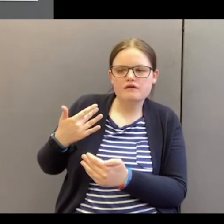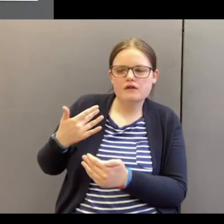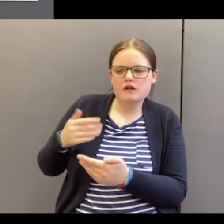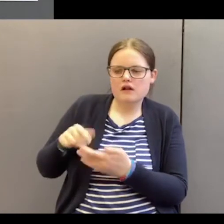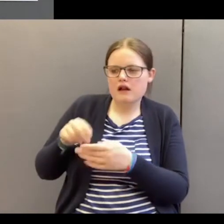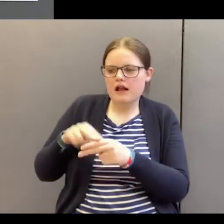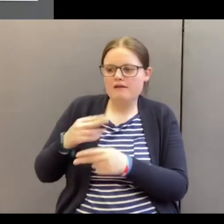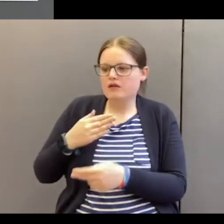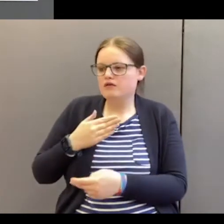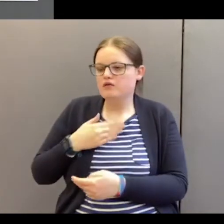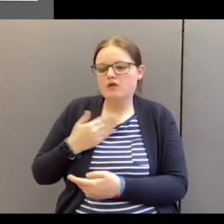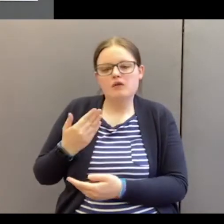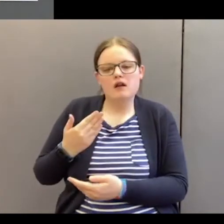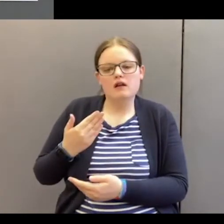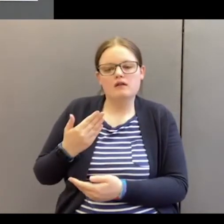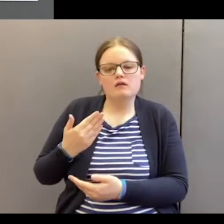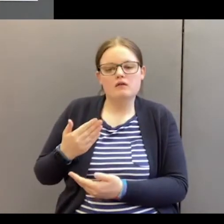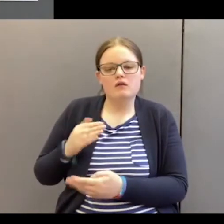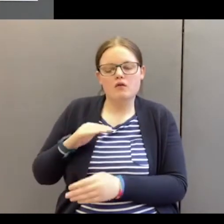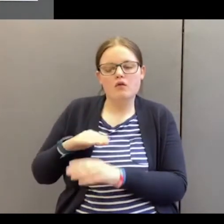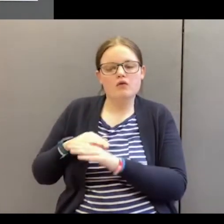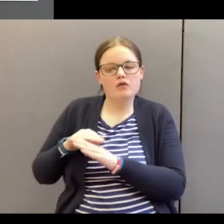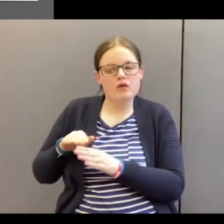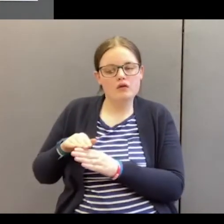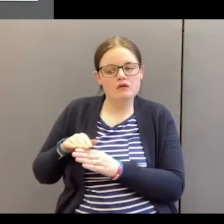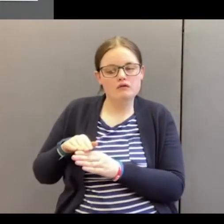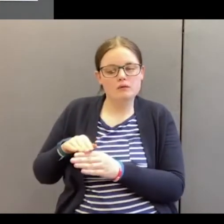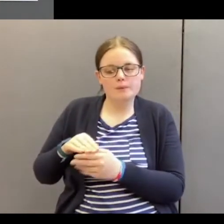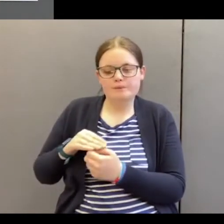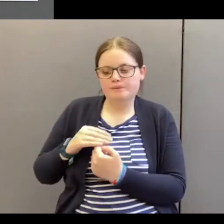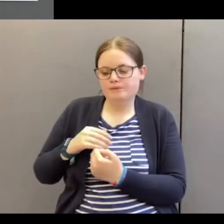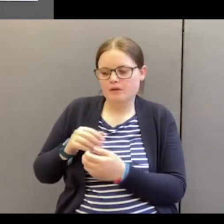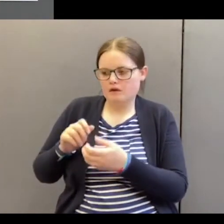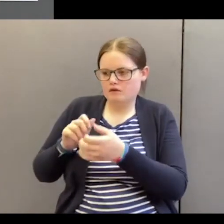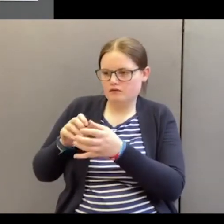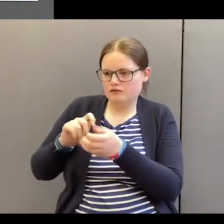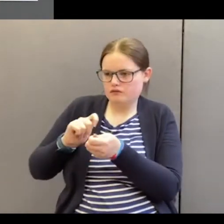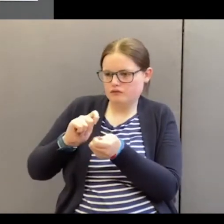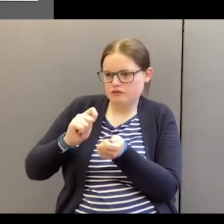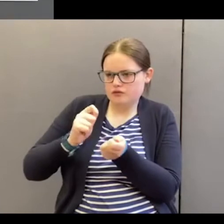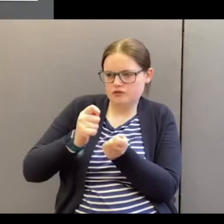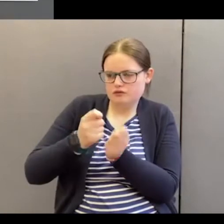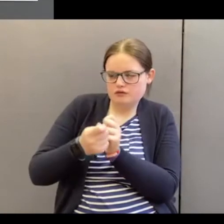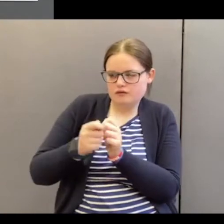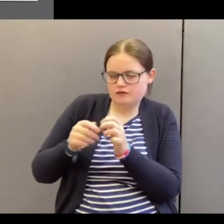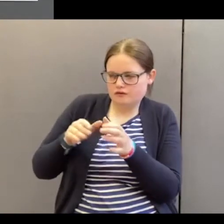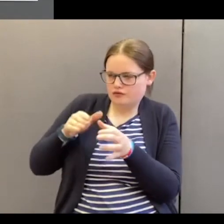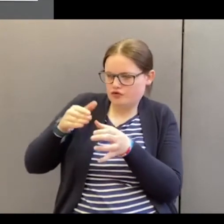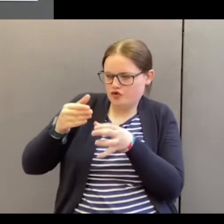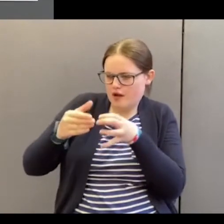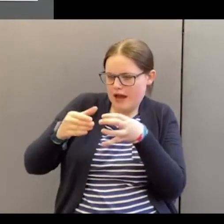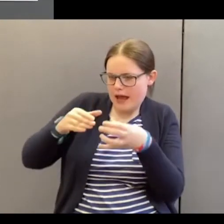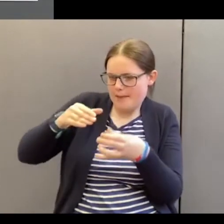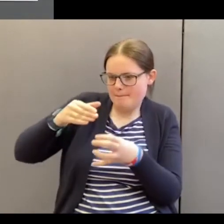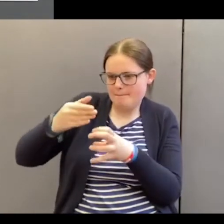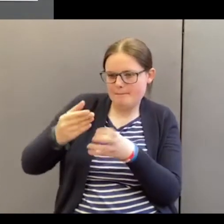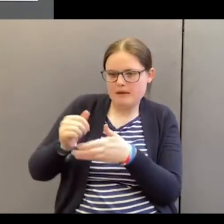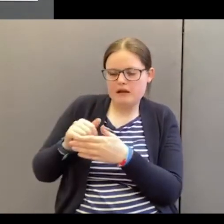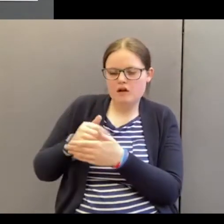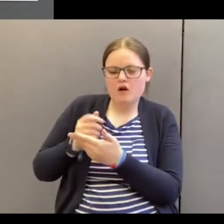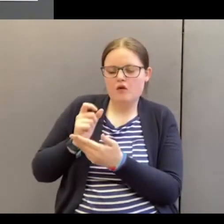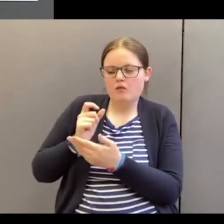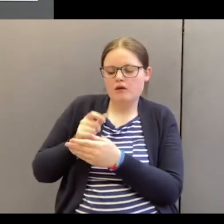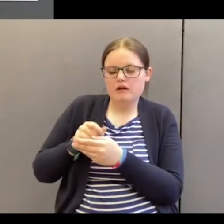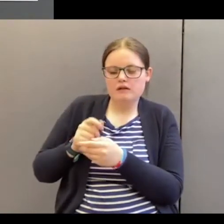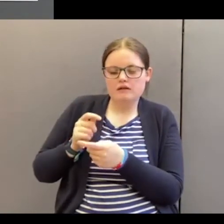like it or not. You're being conformed, schematised, shaped. That's literally